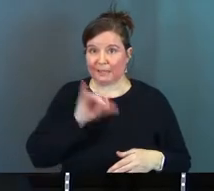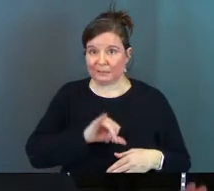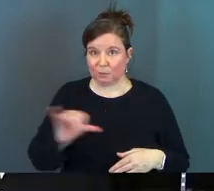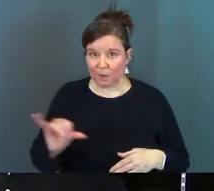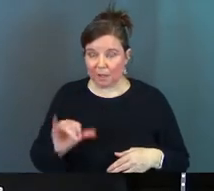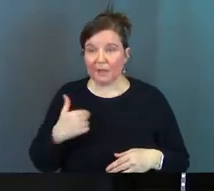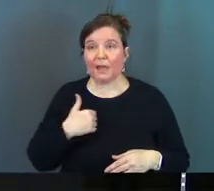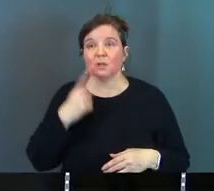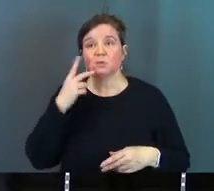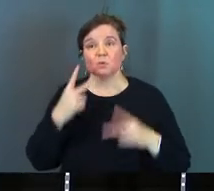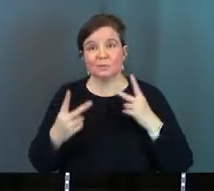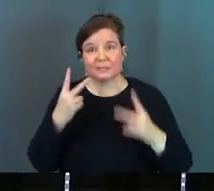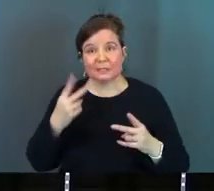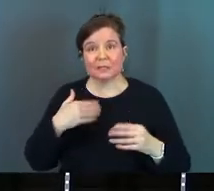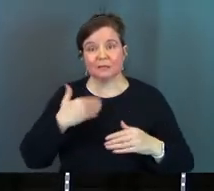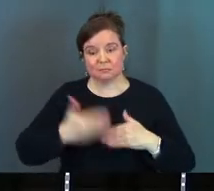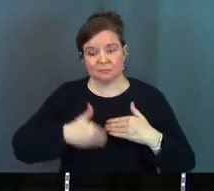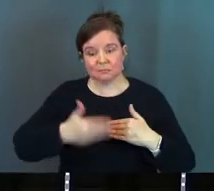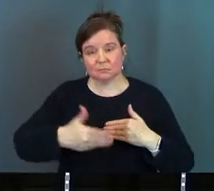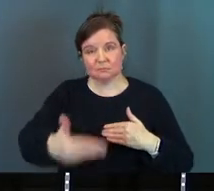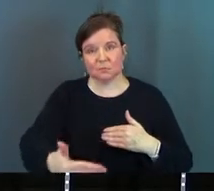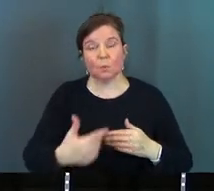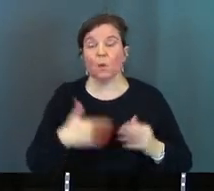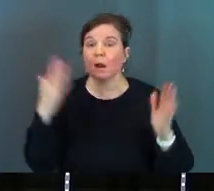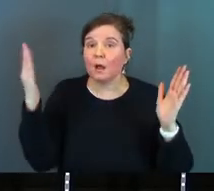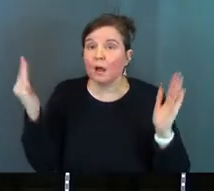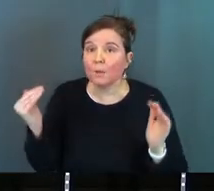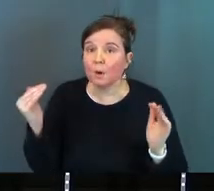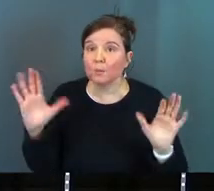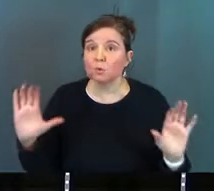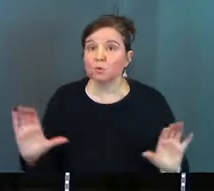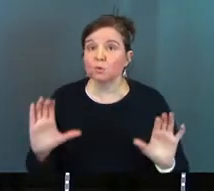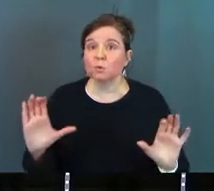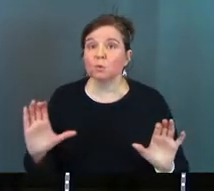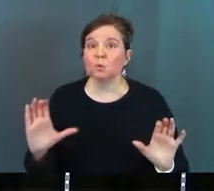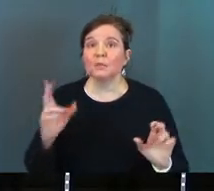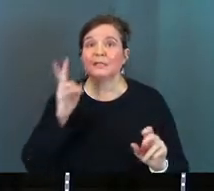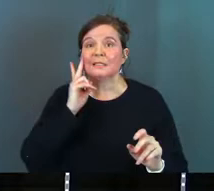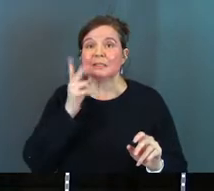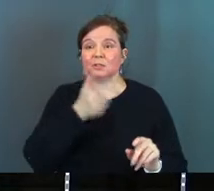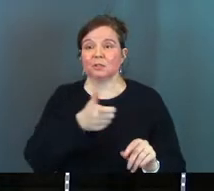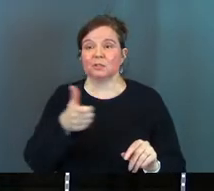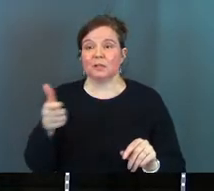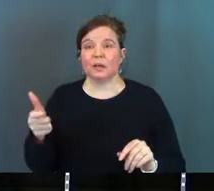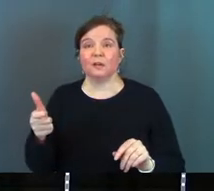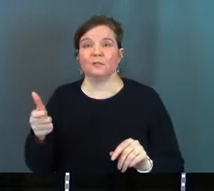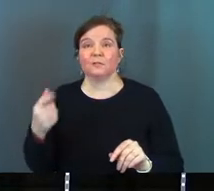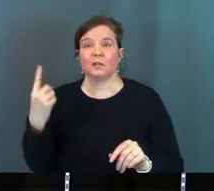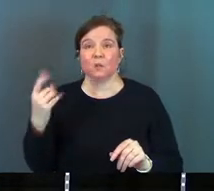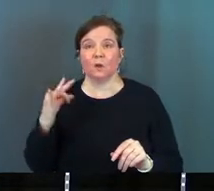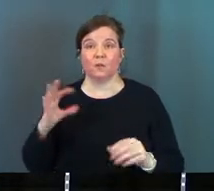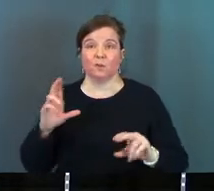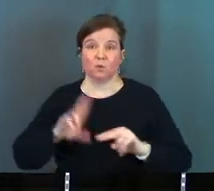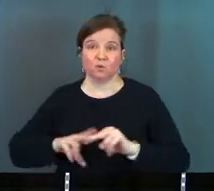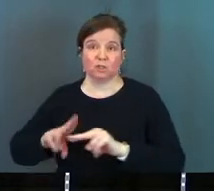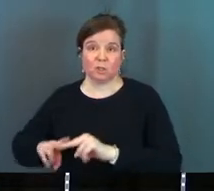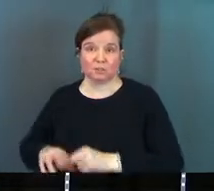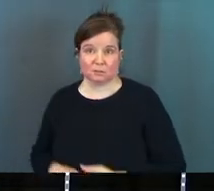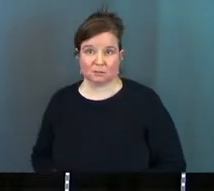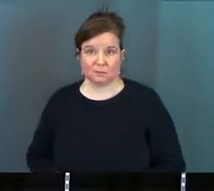well. And as you see these unfold, what I'm hoping you'll do is see yourself in one of those chairs.